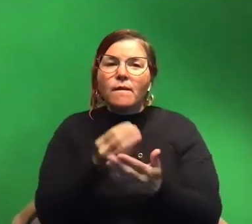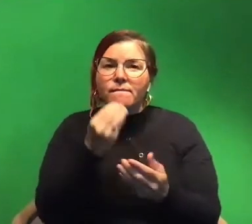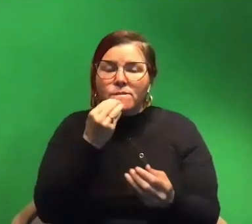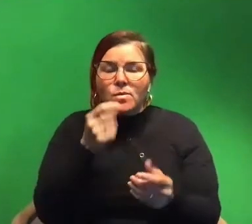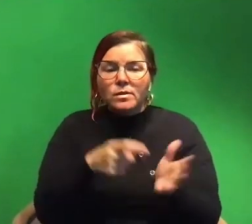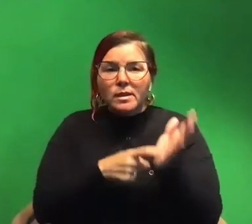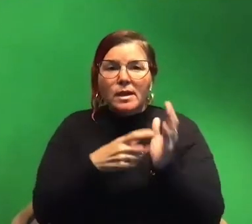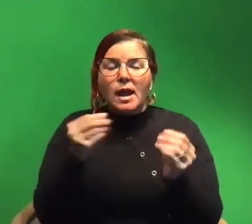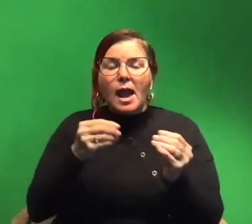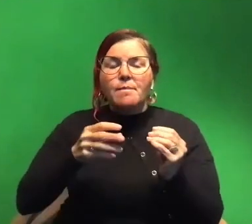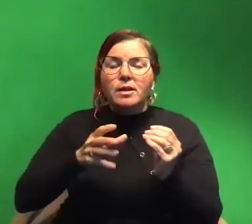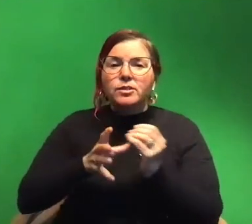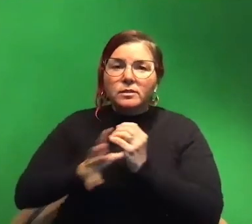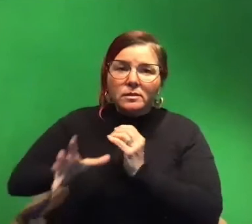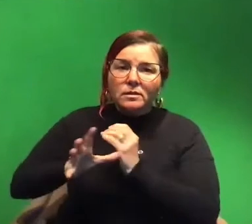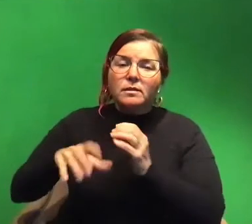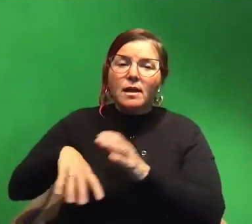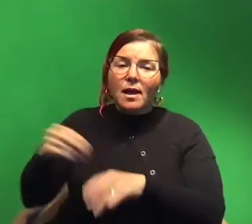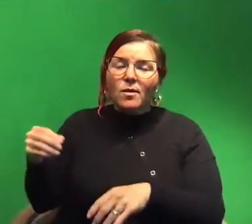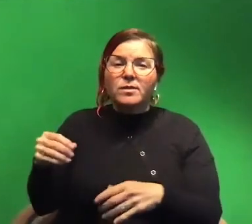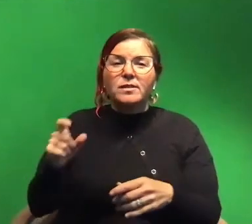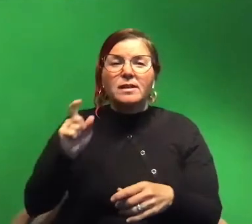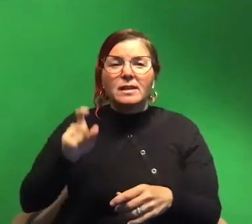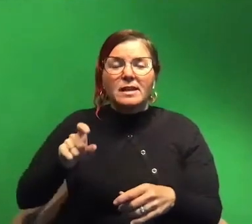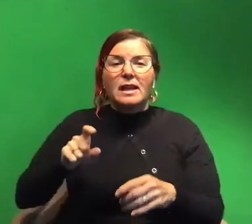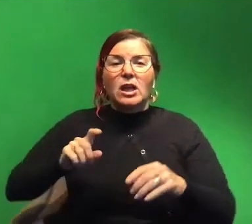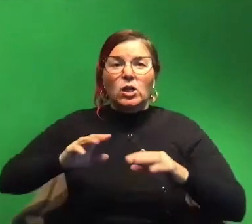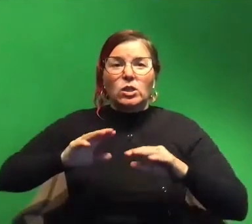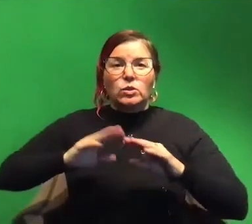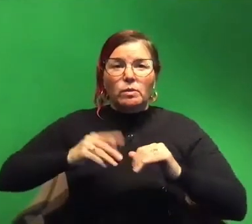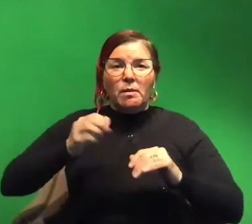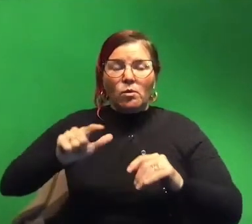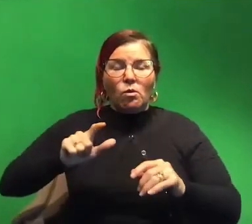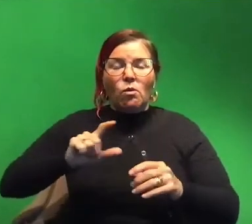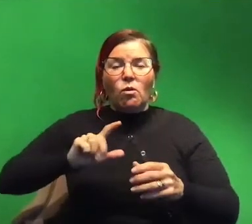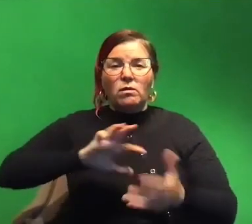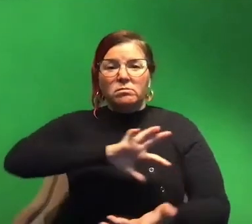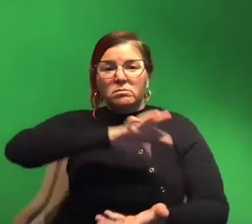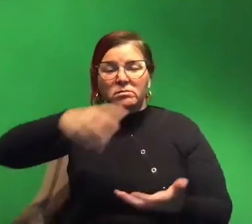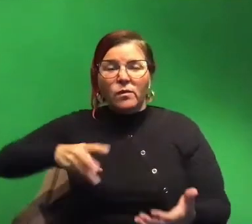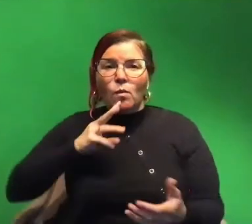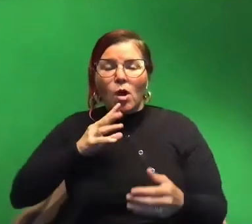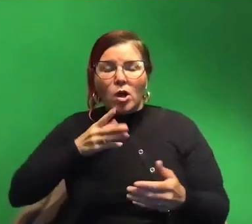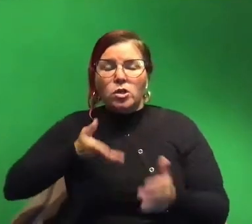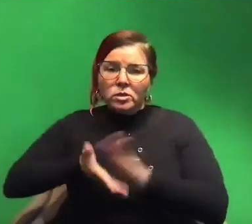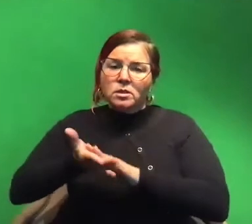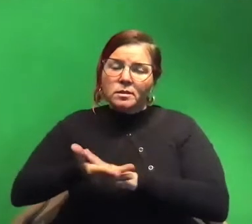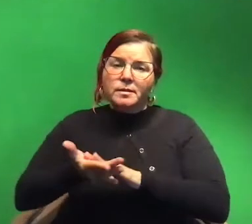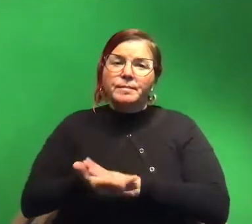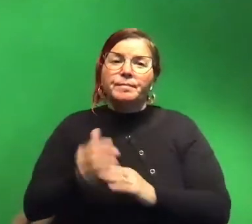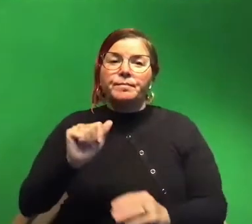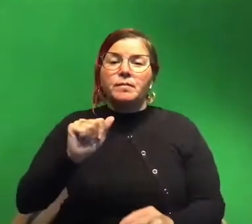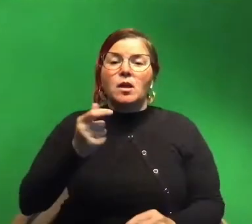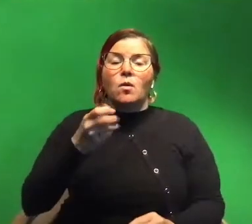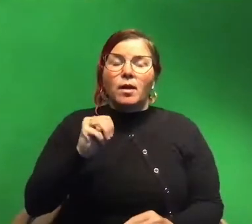waste that they're putting out so you kind of need a swimming pool amount of water to keep them going and so the aquaria that